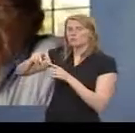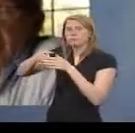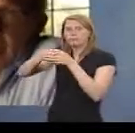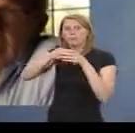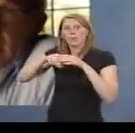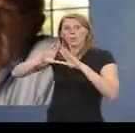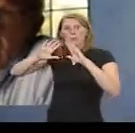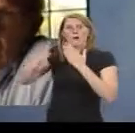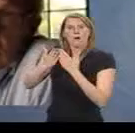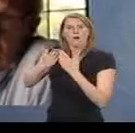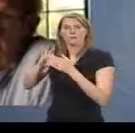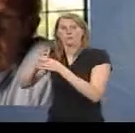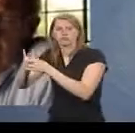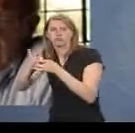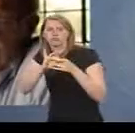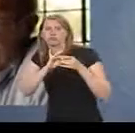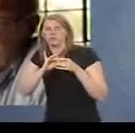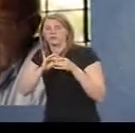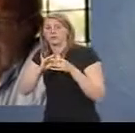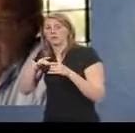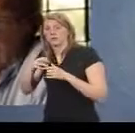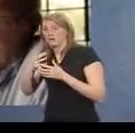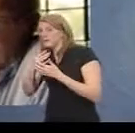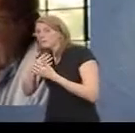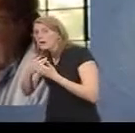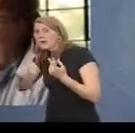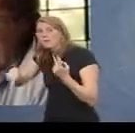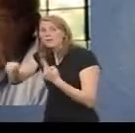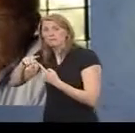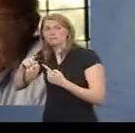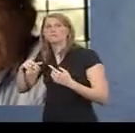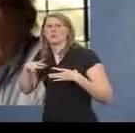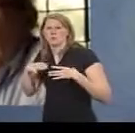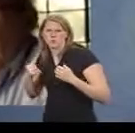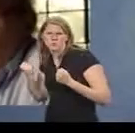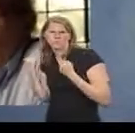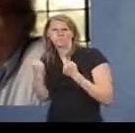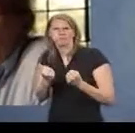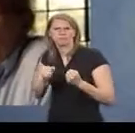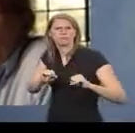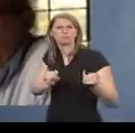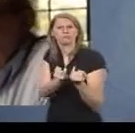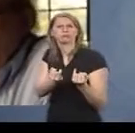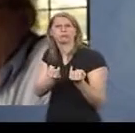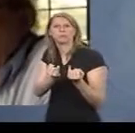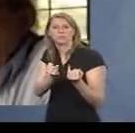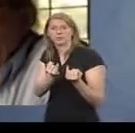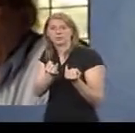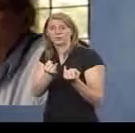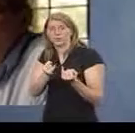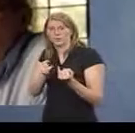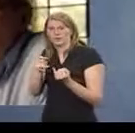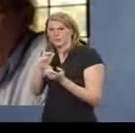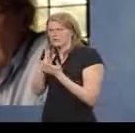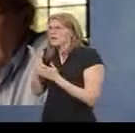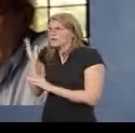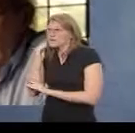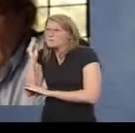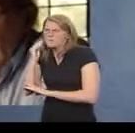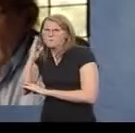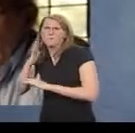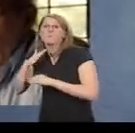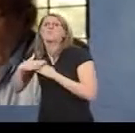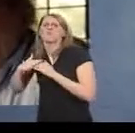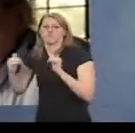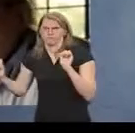were already fighting their own local conflicts, but they became increasingly receptive to Bin Laden's call for global jihad.